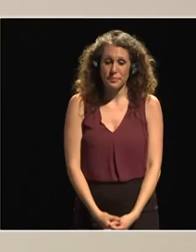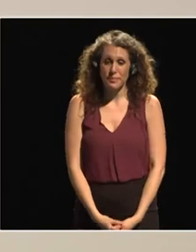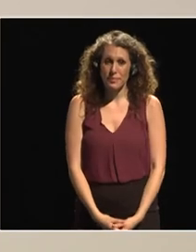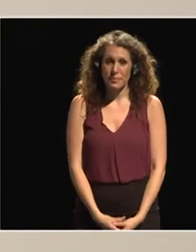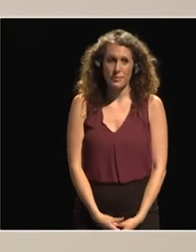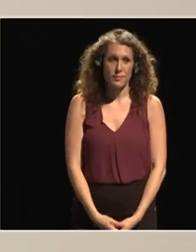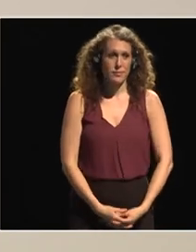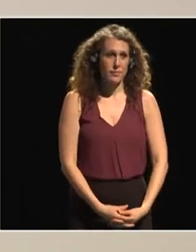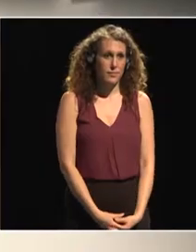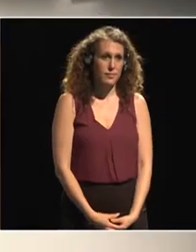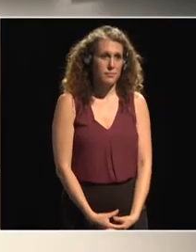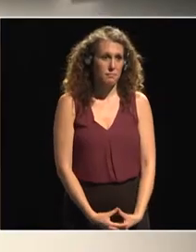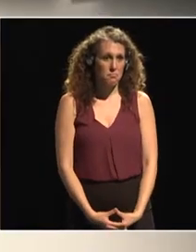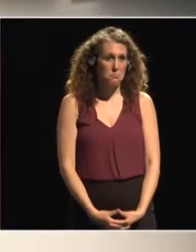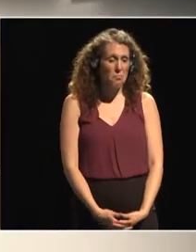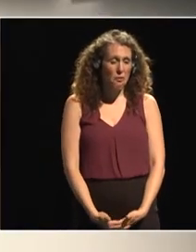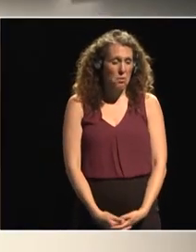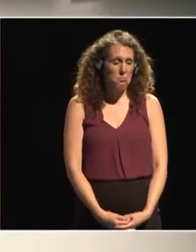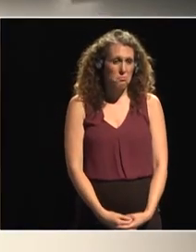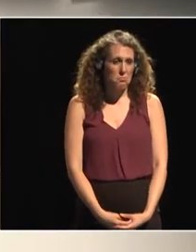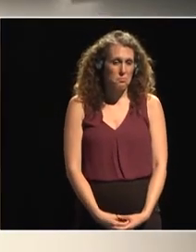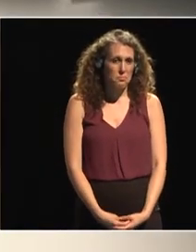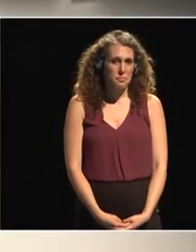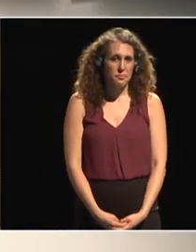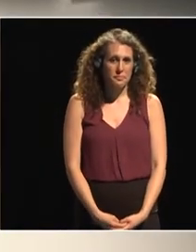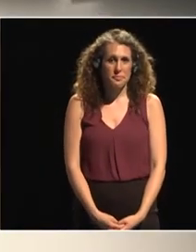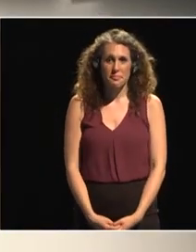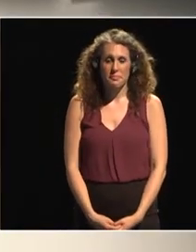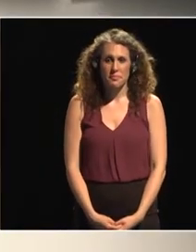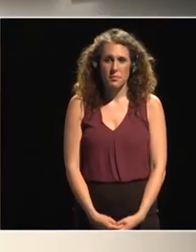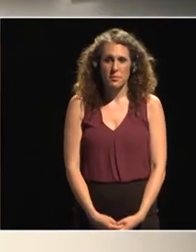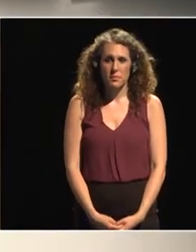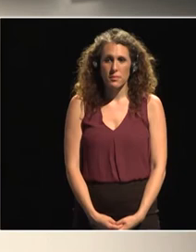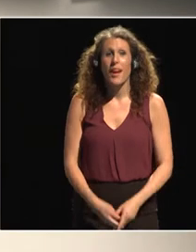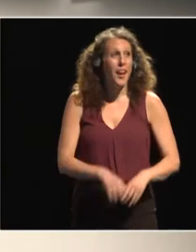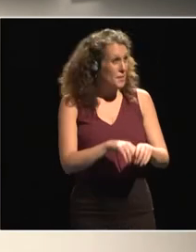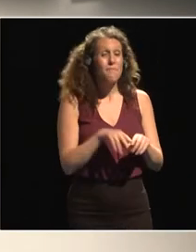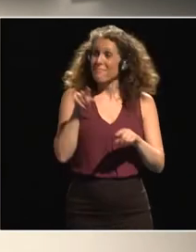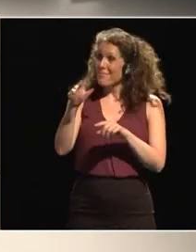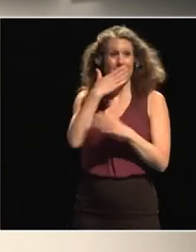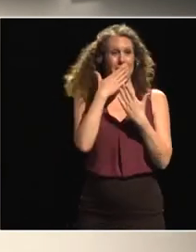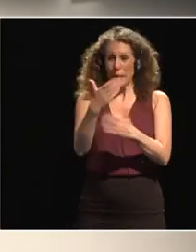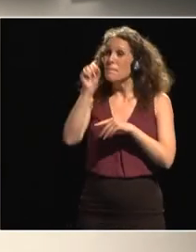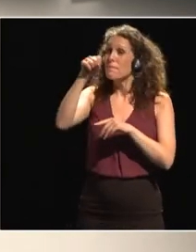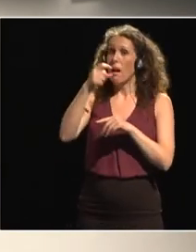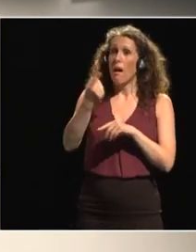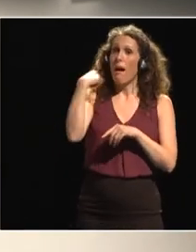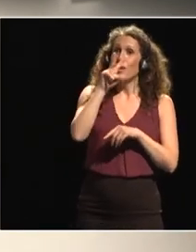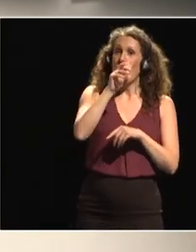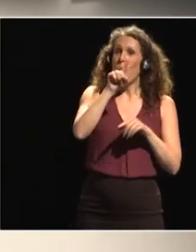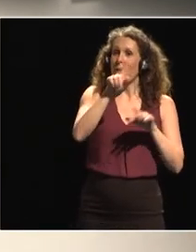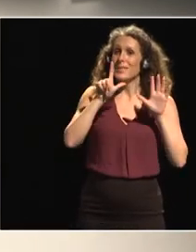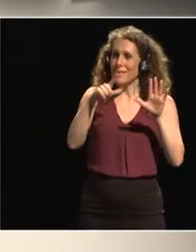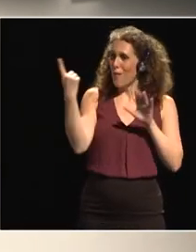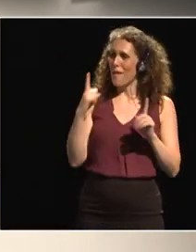you commissioner we we did meet in rome in july 17 we met again